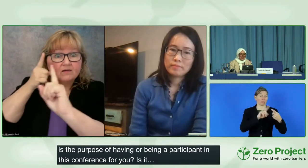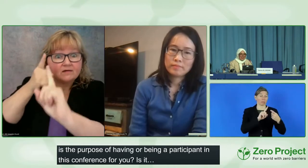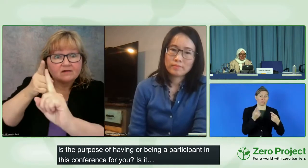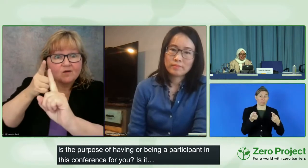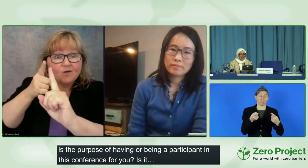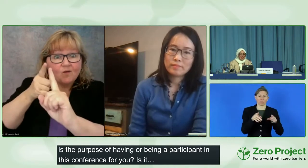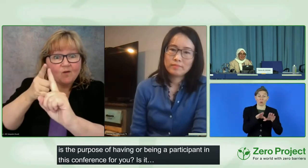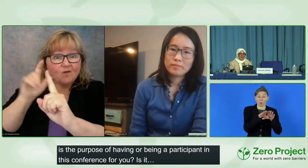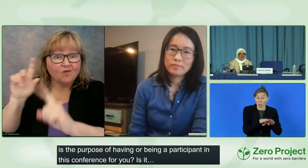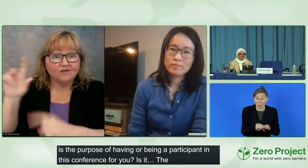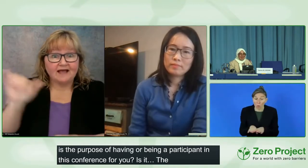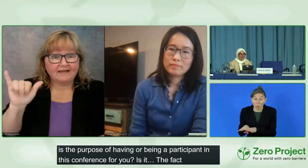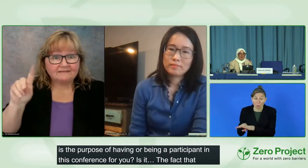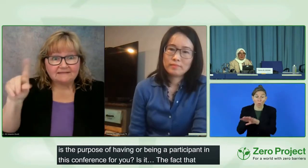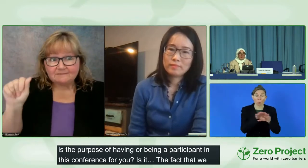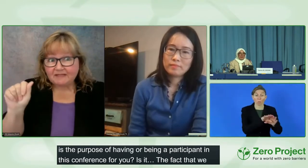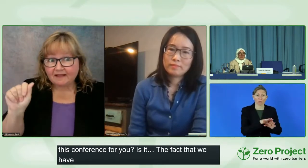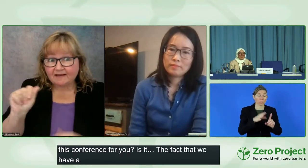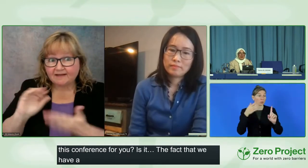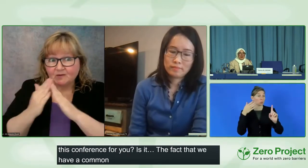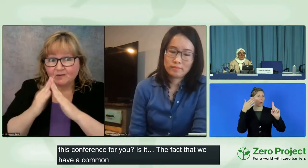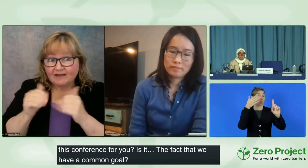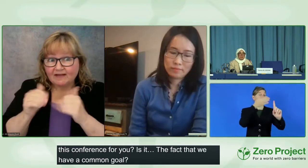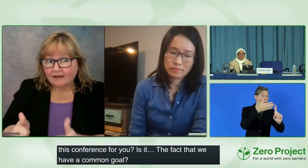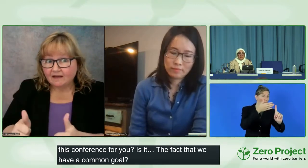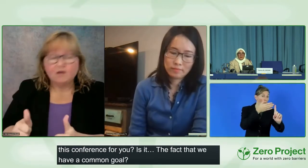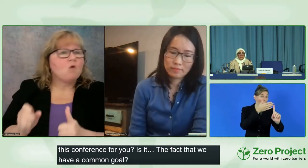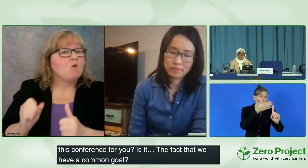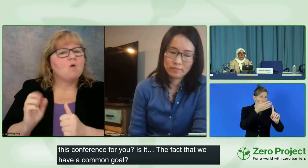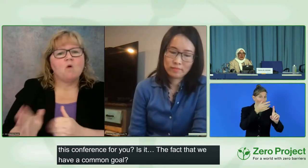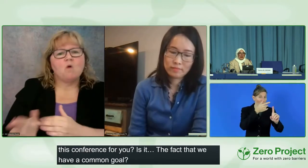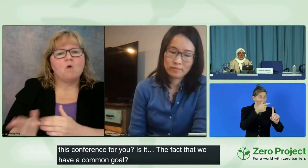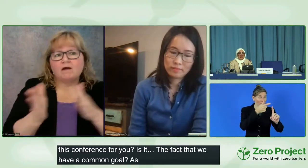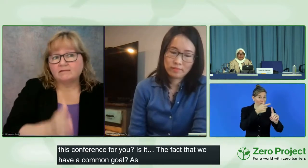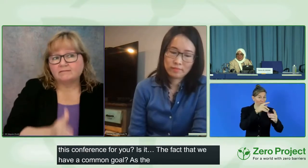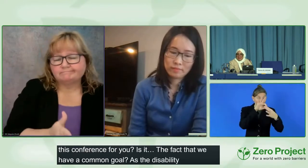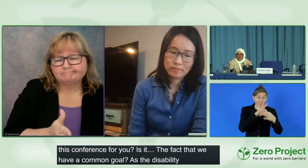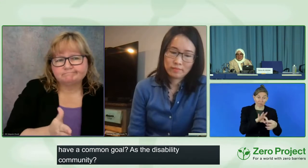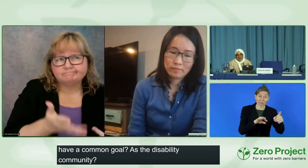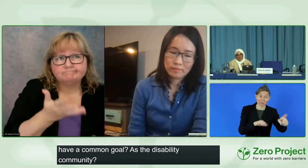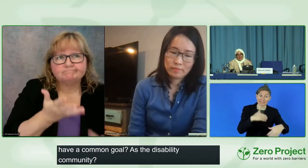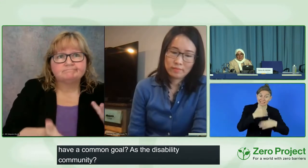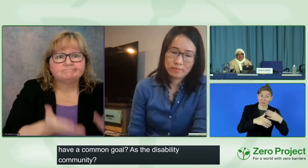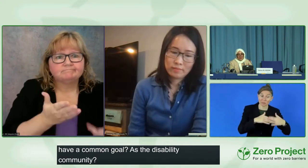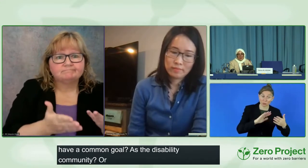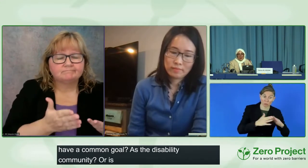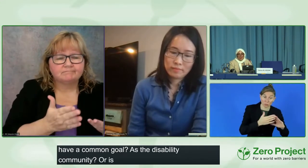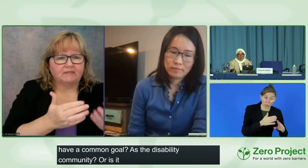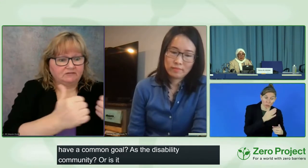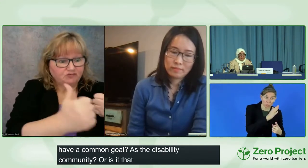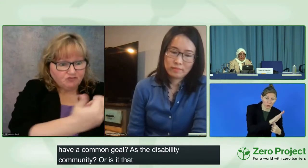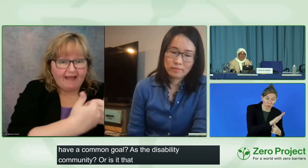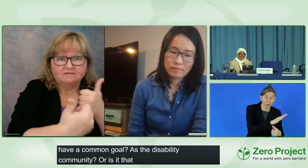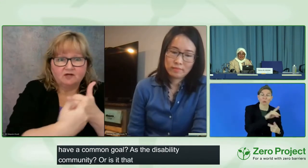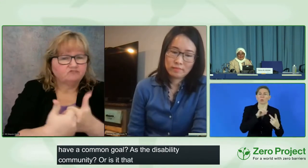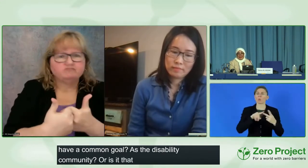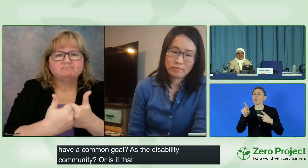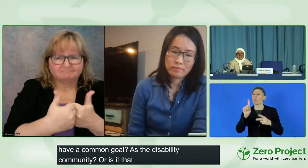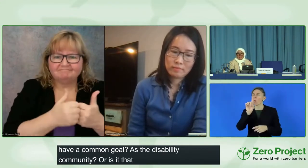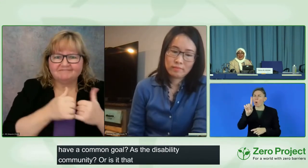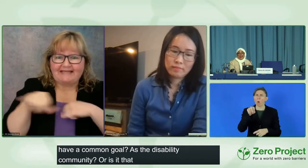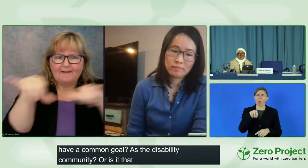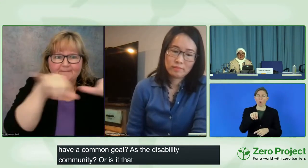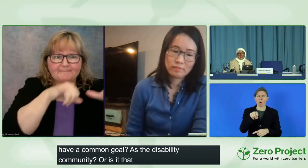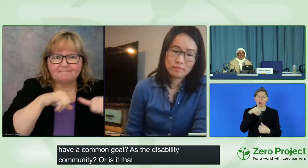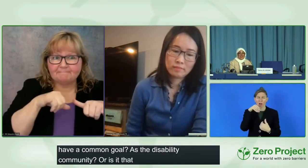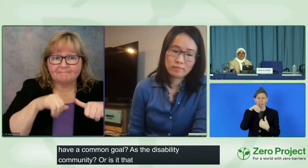community or is it that we face the same challenges? For me personally,